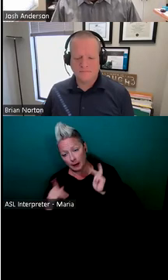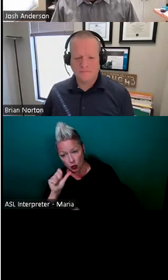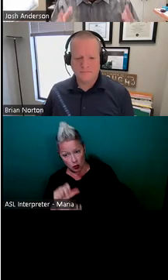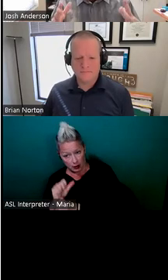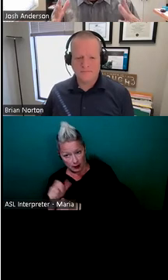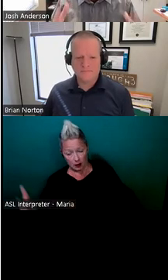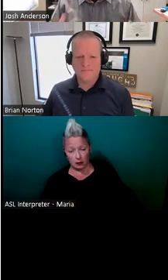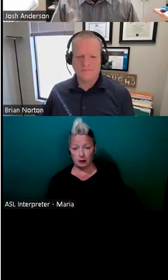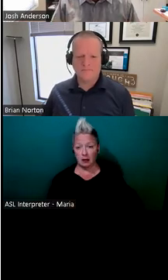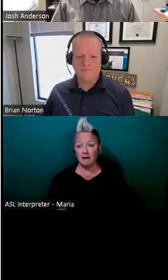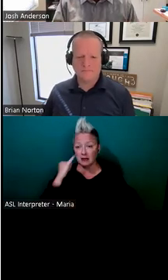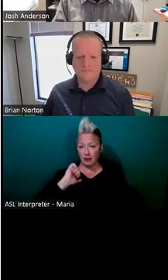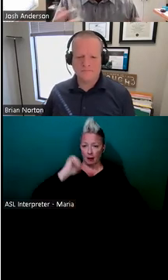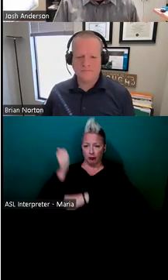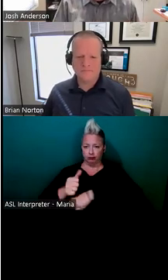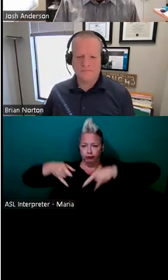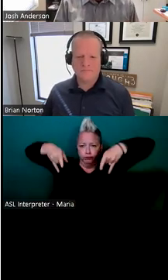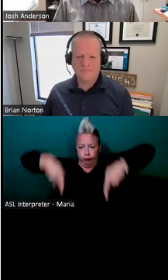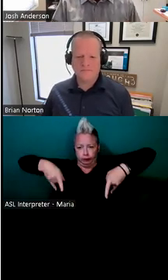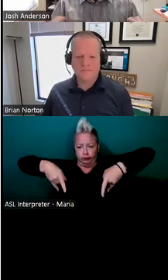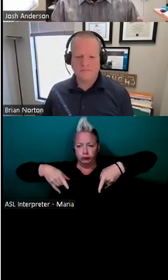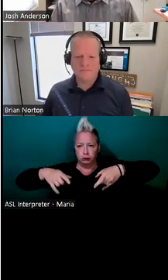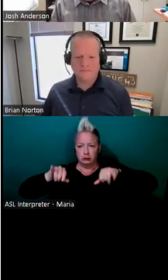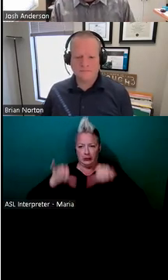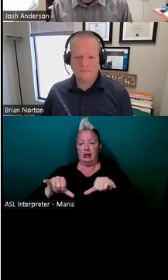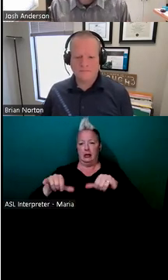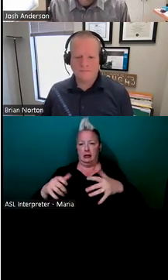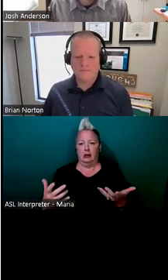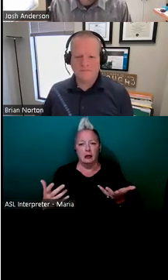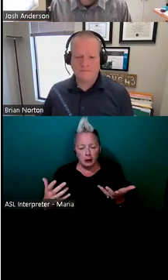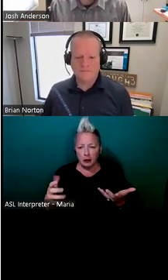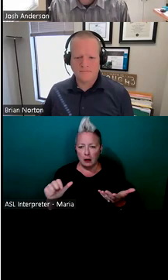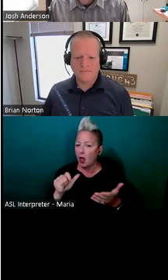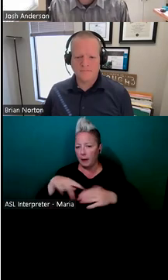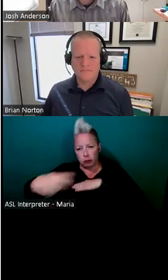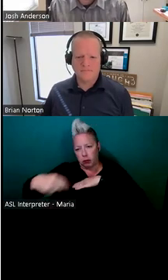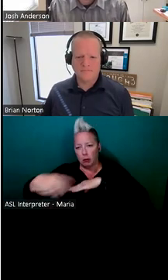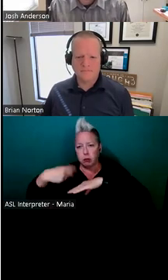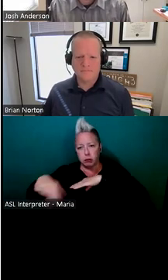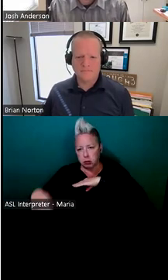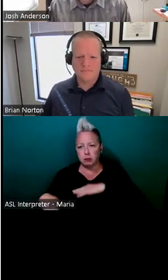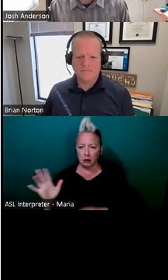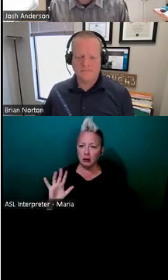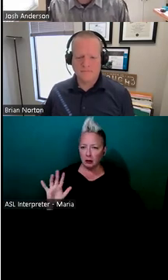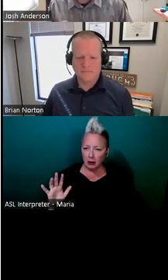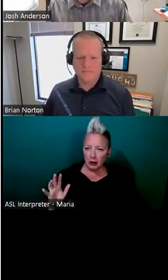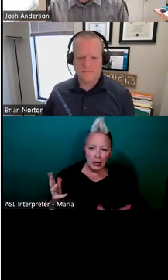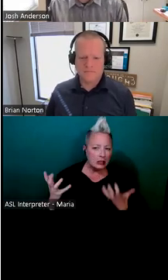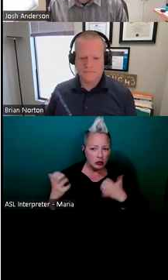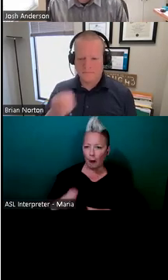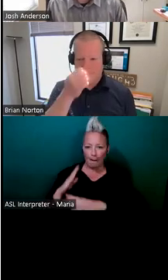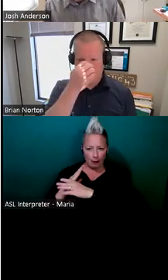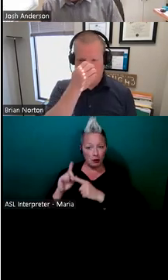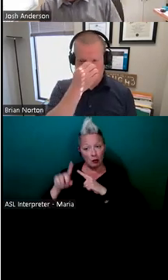So if you just put something stationary there by a work area, everyone else is just going to trip on it and it's going to become an actual kind of barrier to their